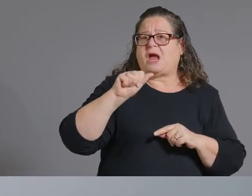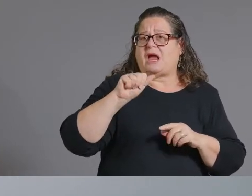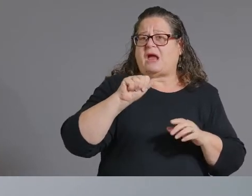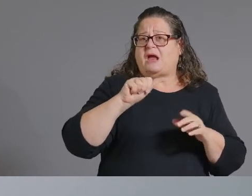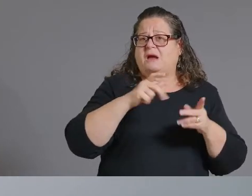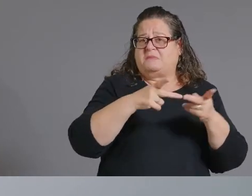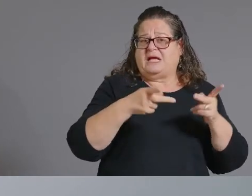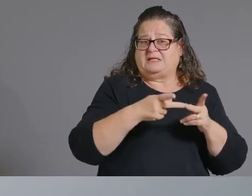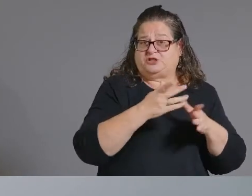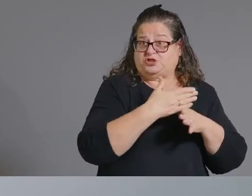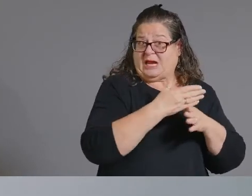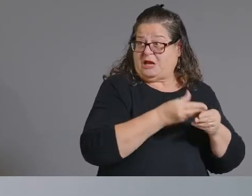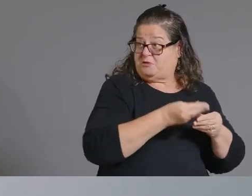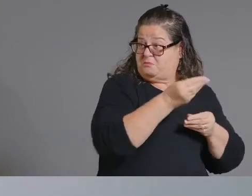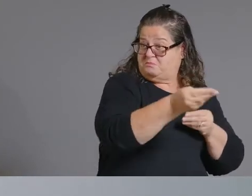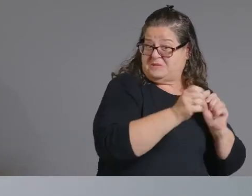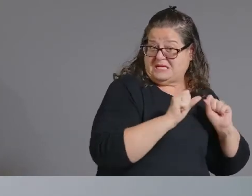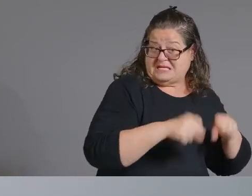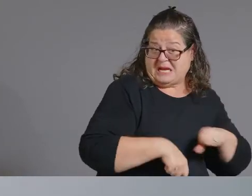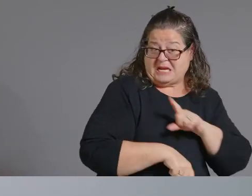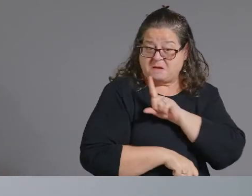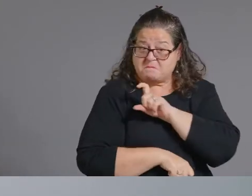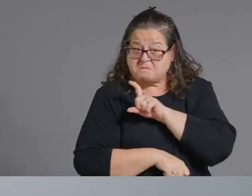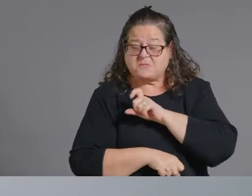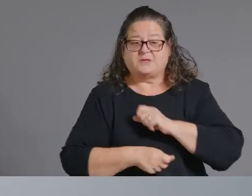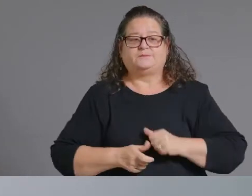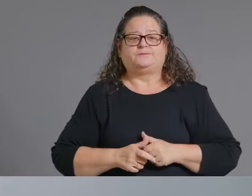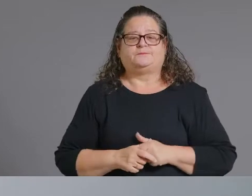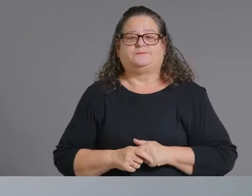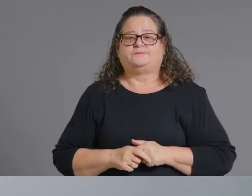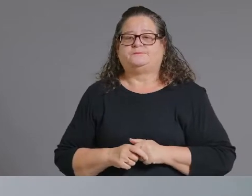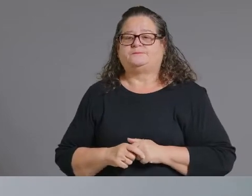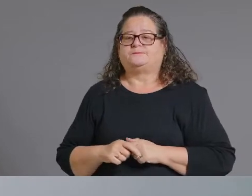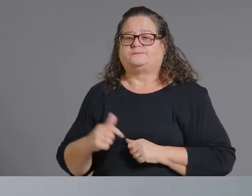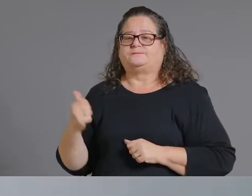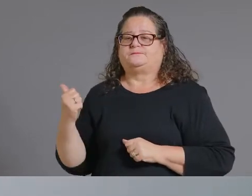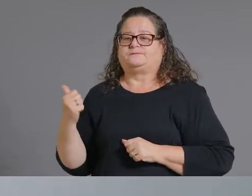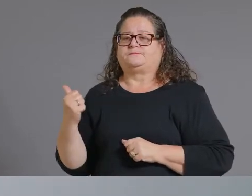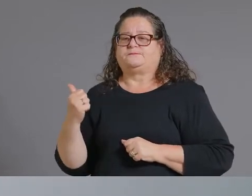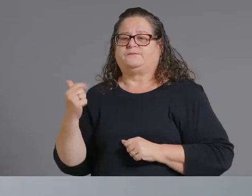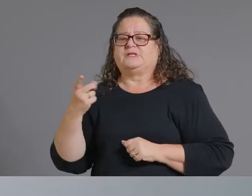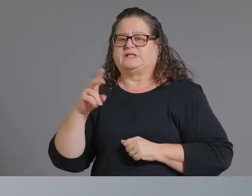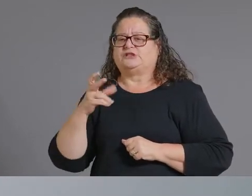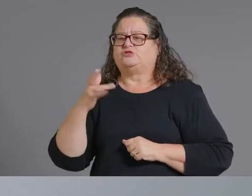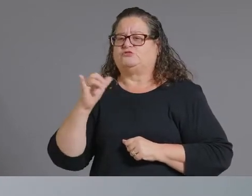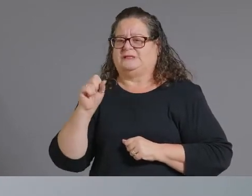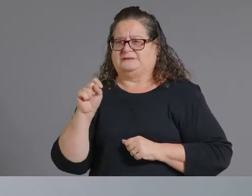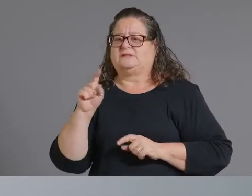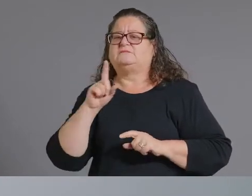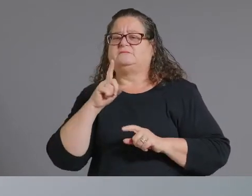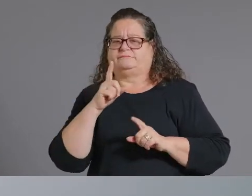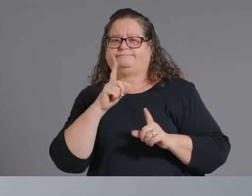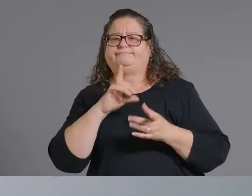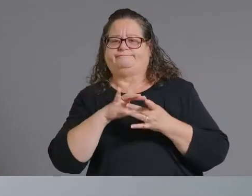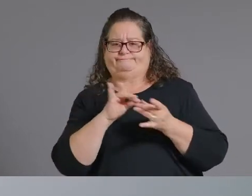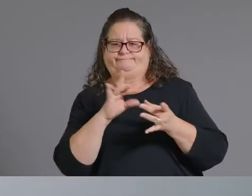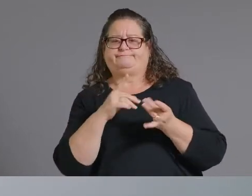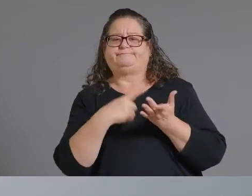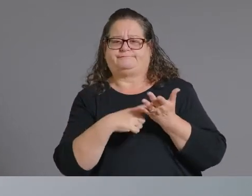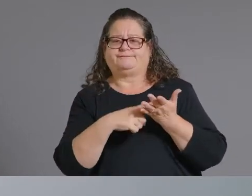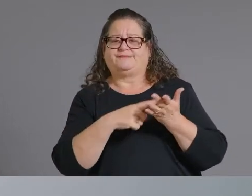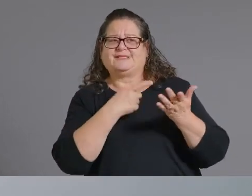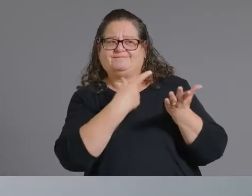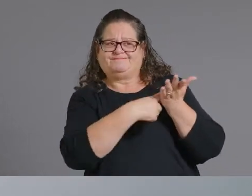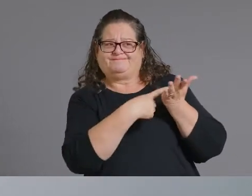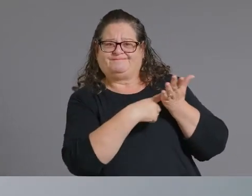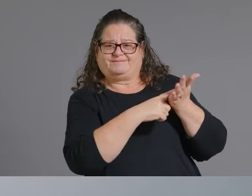to do so we are working with our federal partners right now cdc has um said that we are not allowed to share that